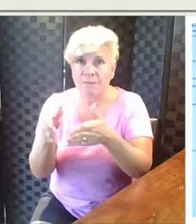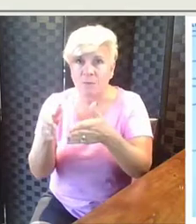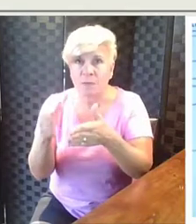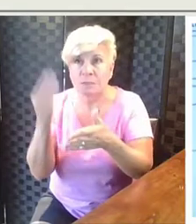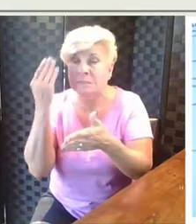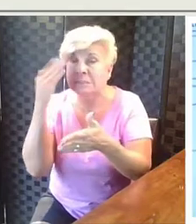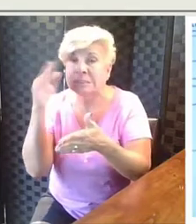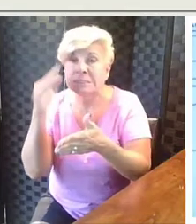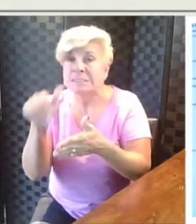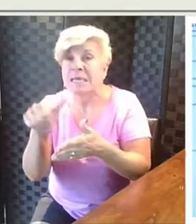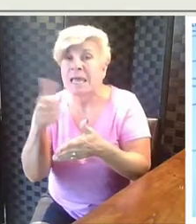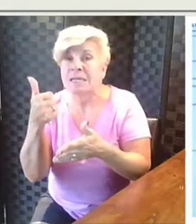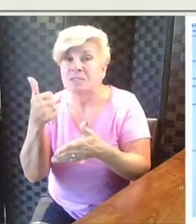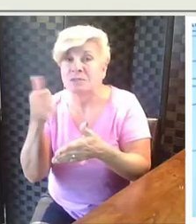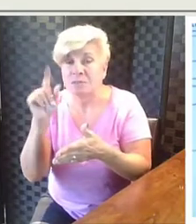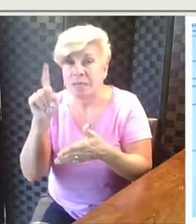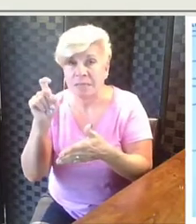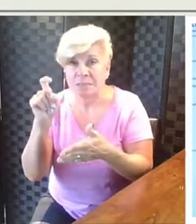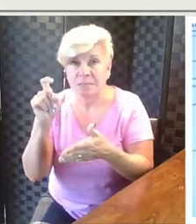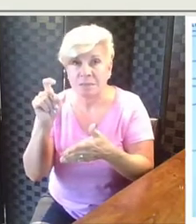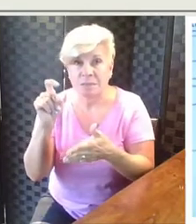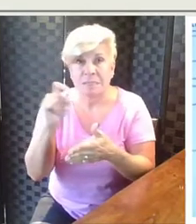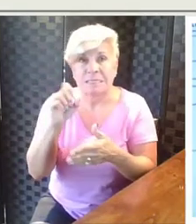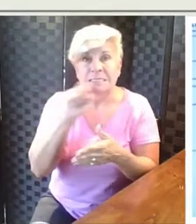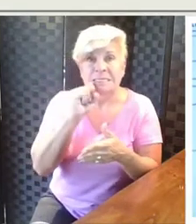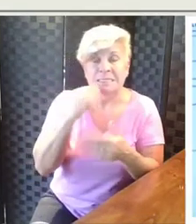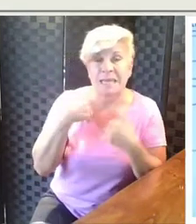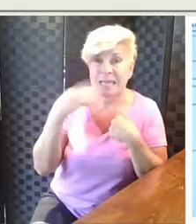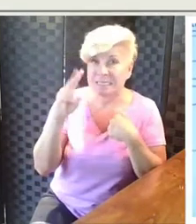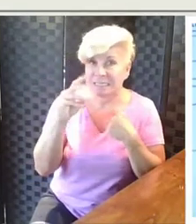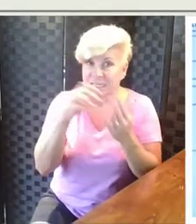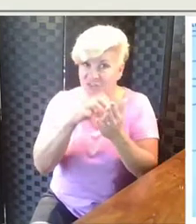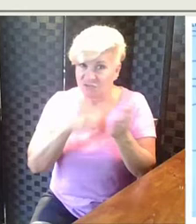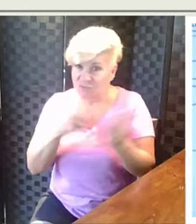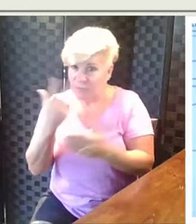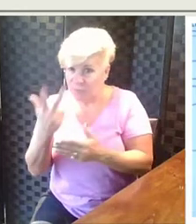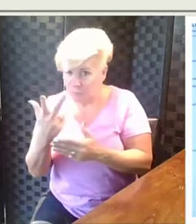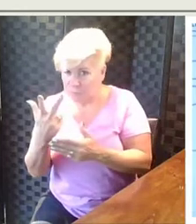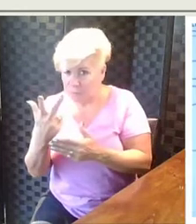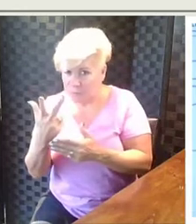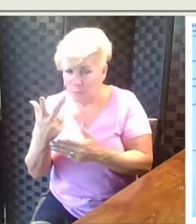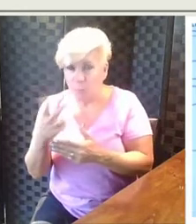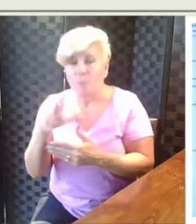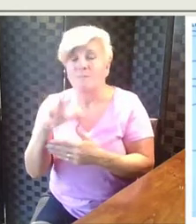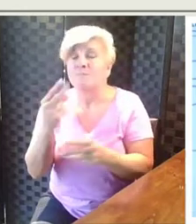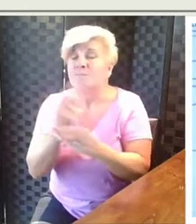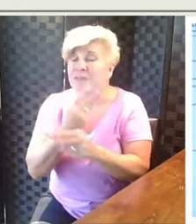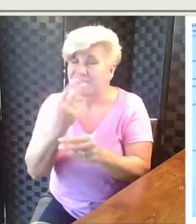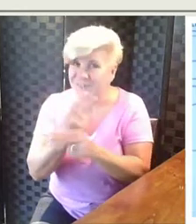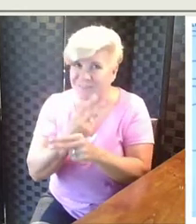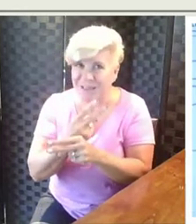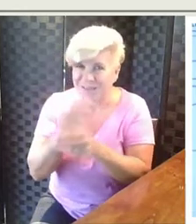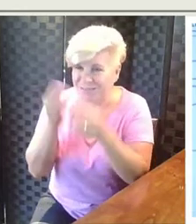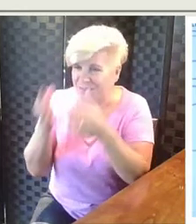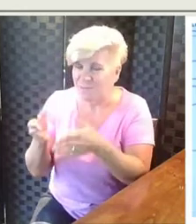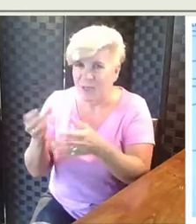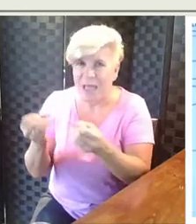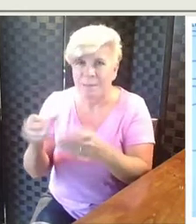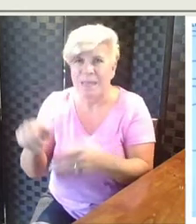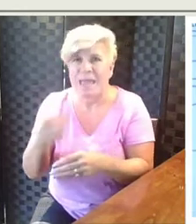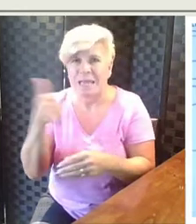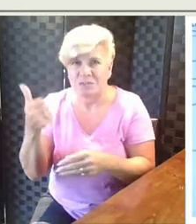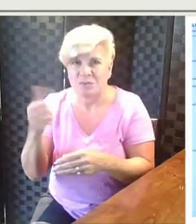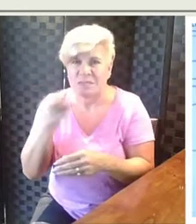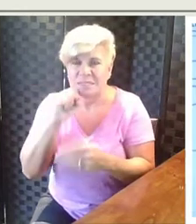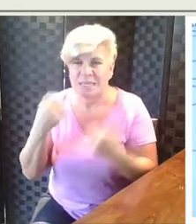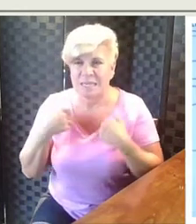left with the extra. So we know that Sandy had sixteen. If we take away the three that Mark has, we'll be left with how many extra